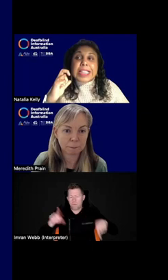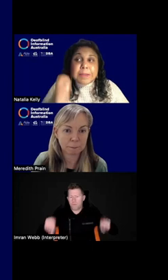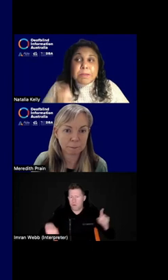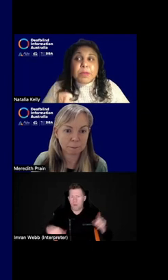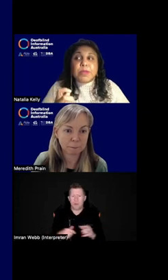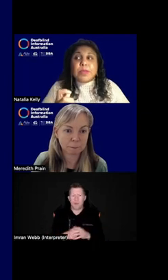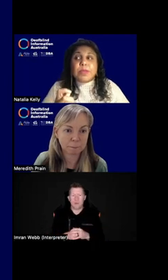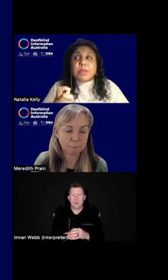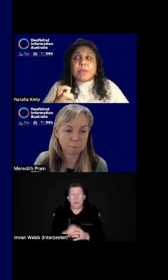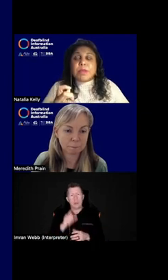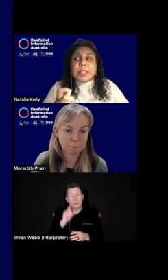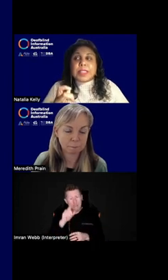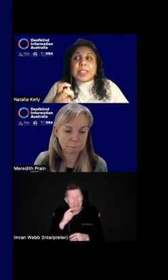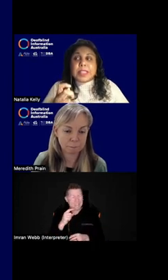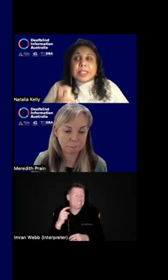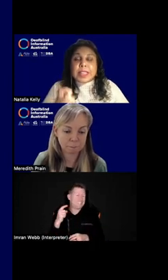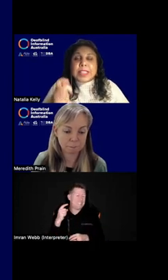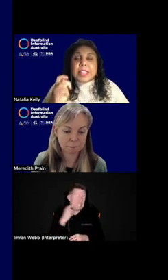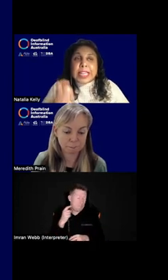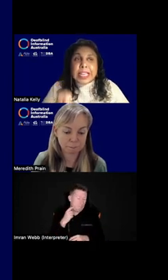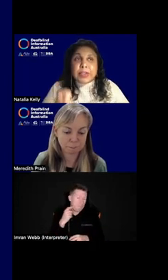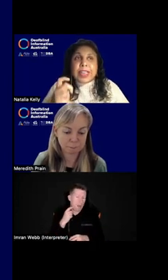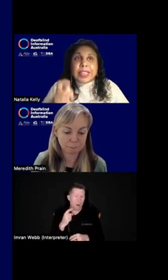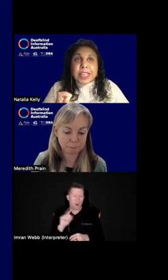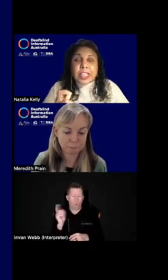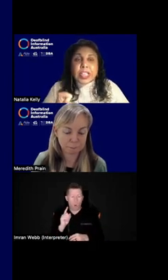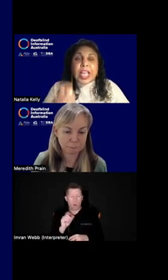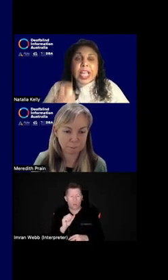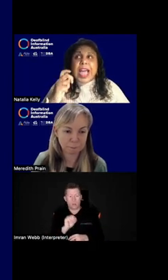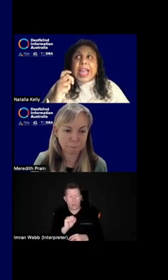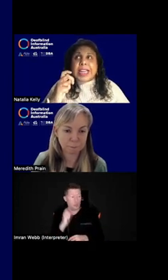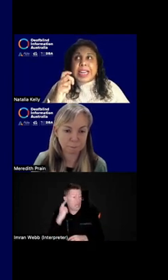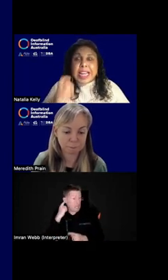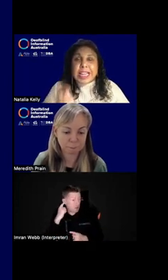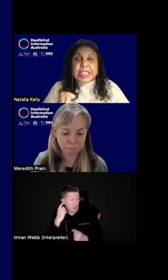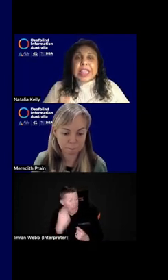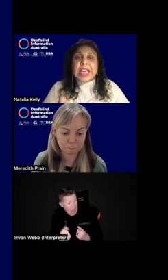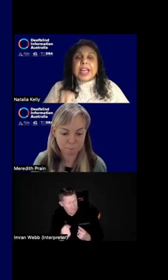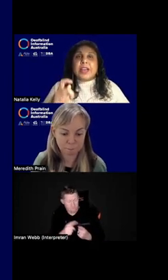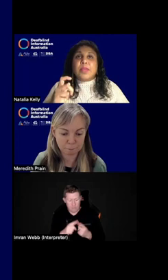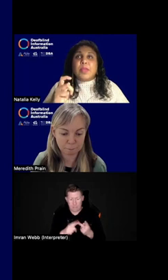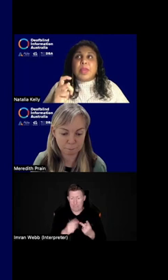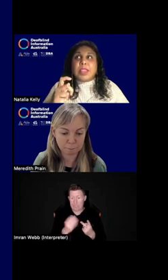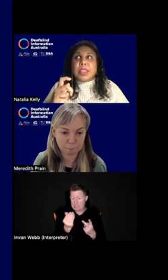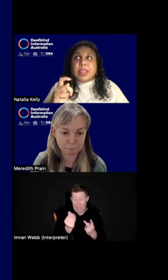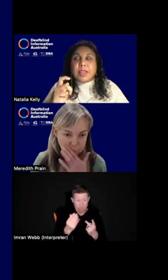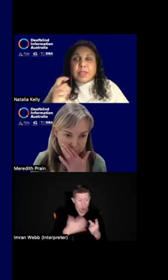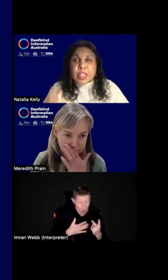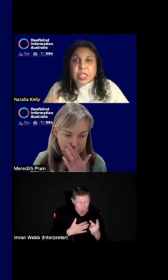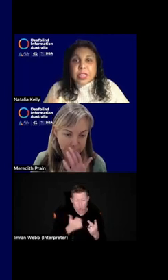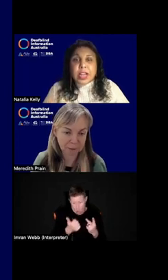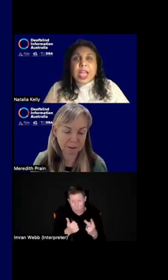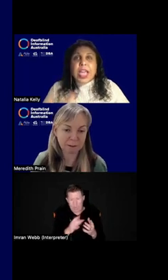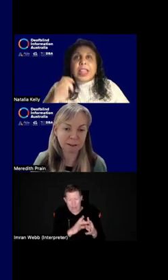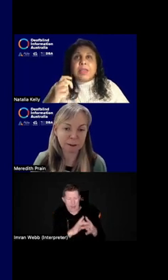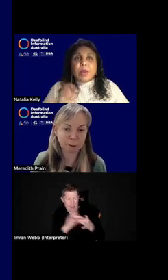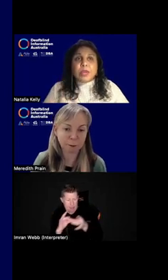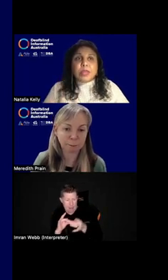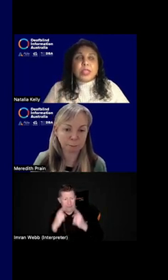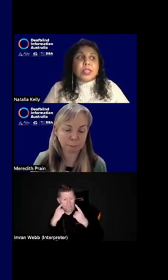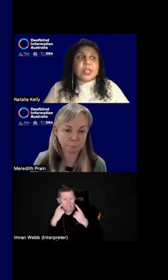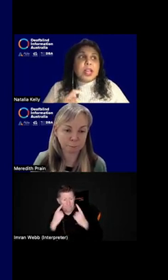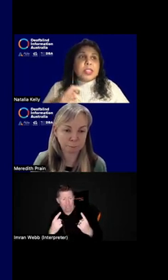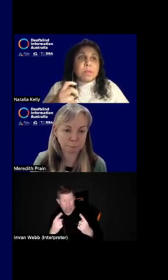a simple processing sense, like hearing and touch and connecting that with vision in the